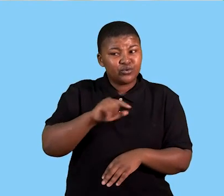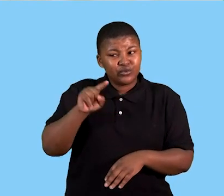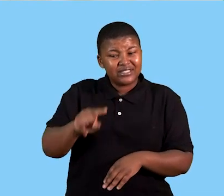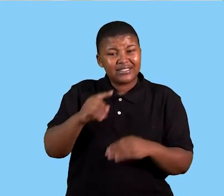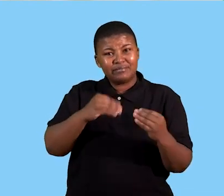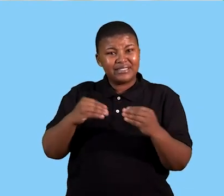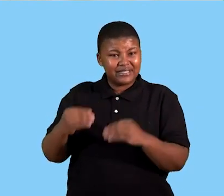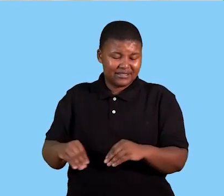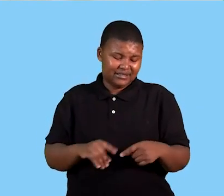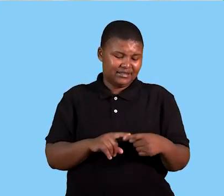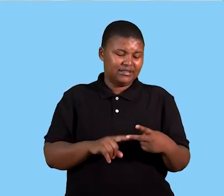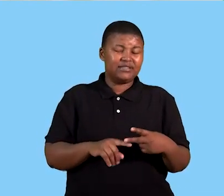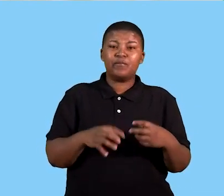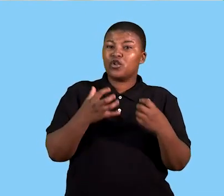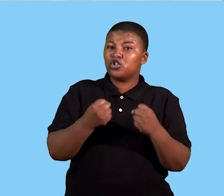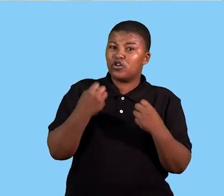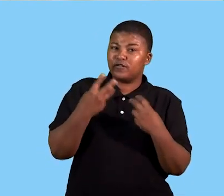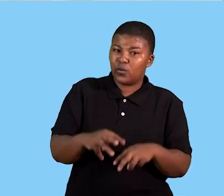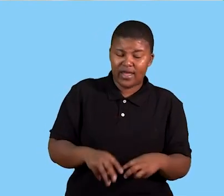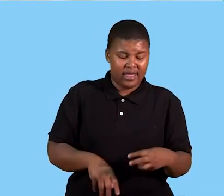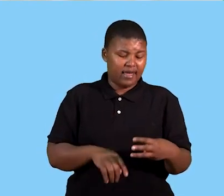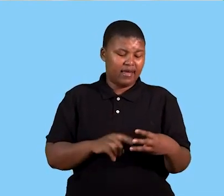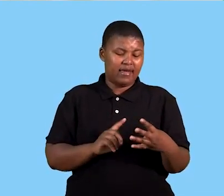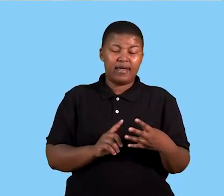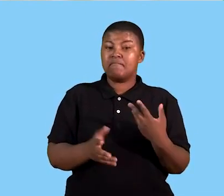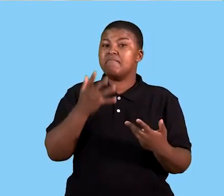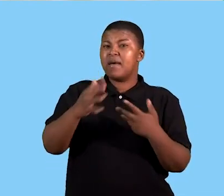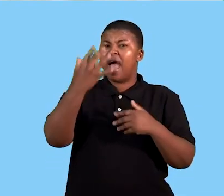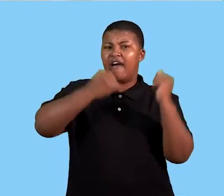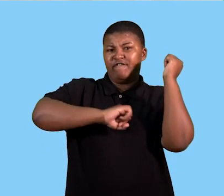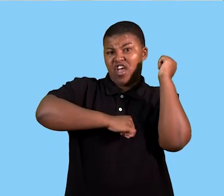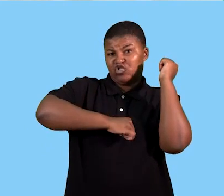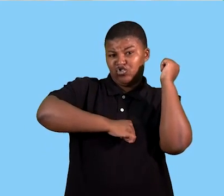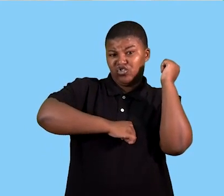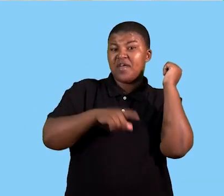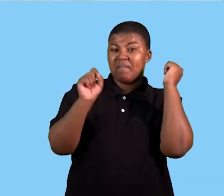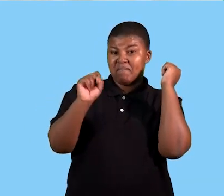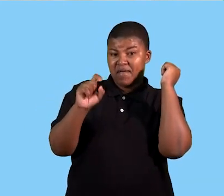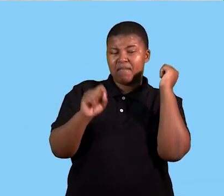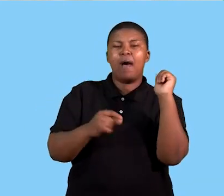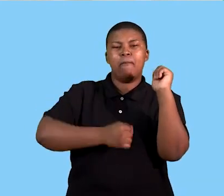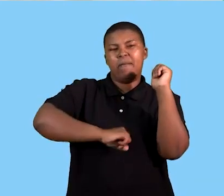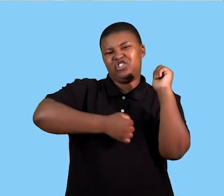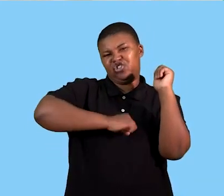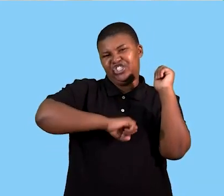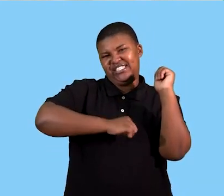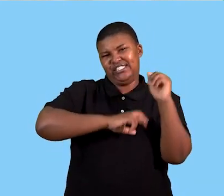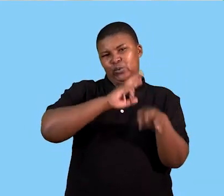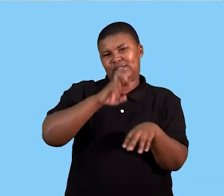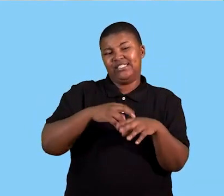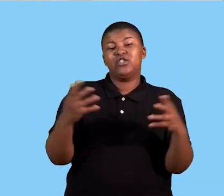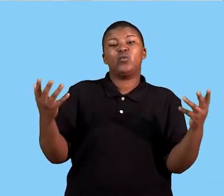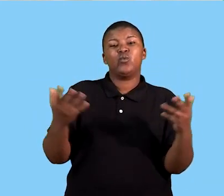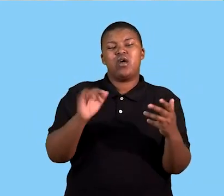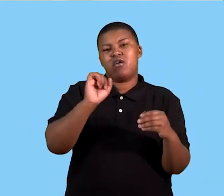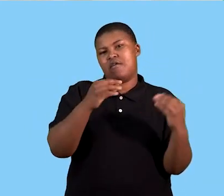we use in our business, the software, and if you have a factory, this will be the machinery you